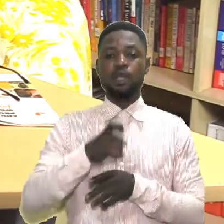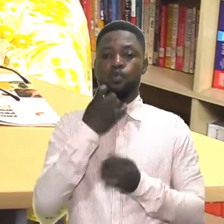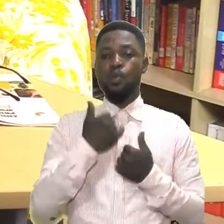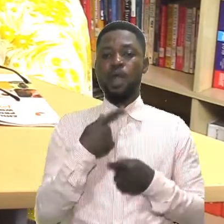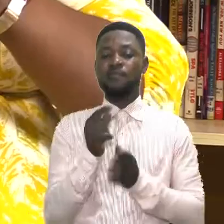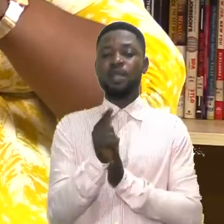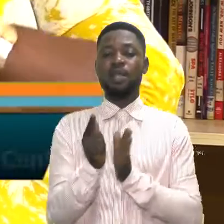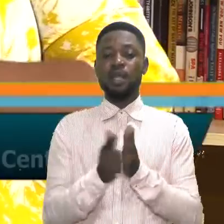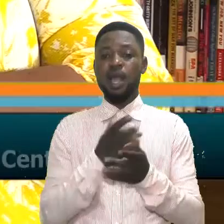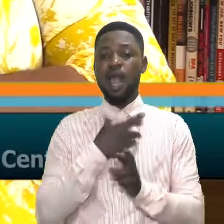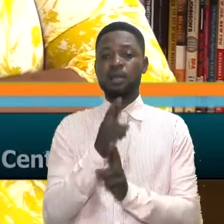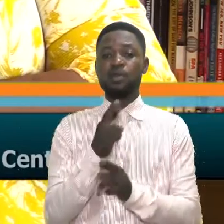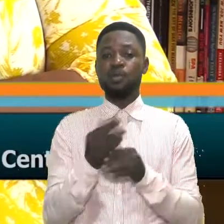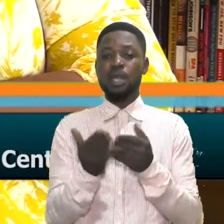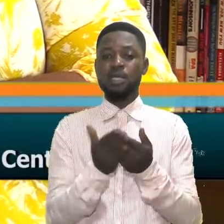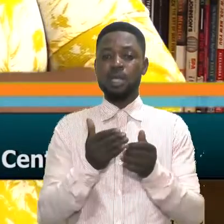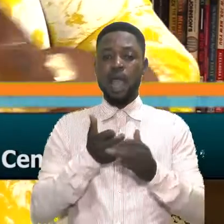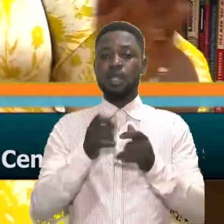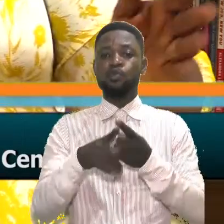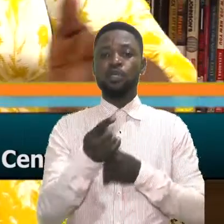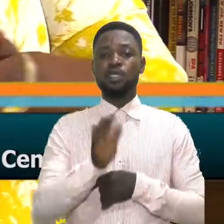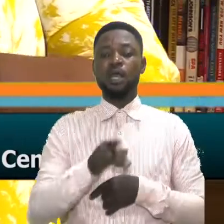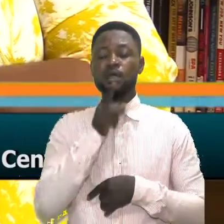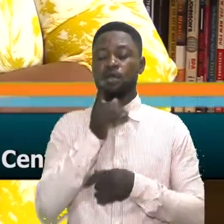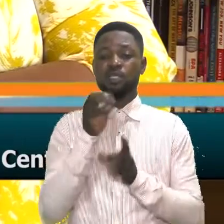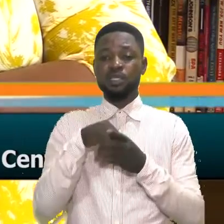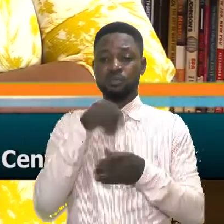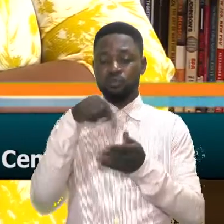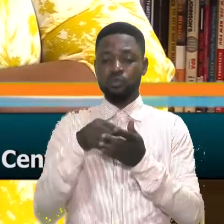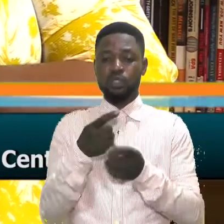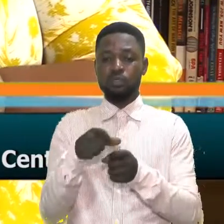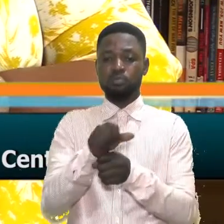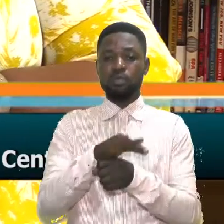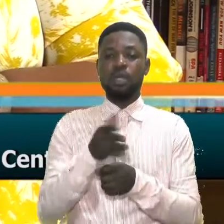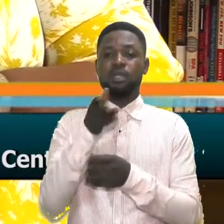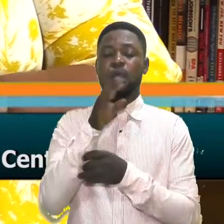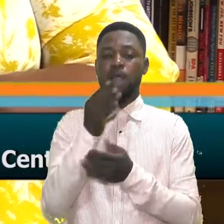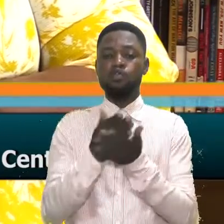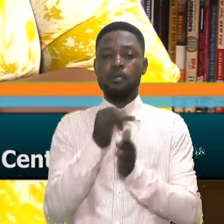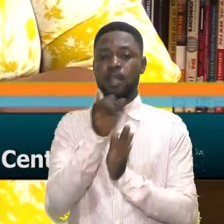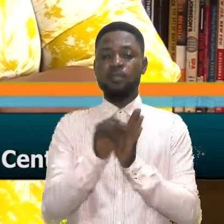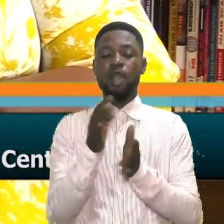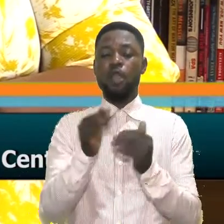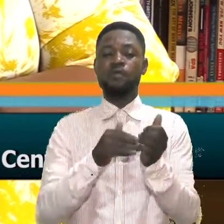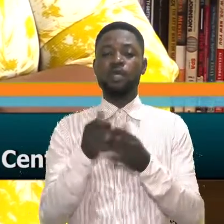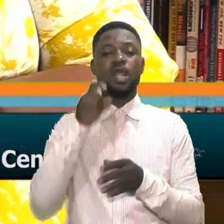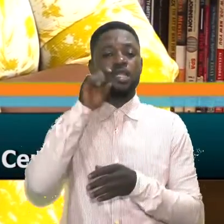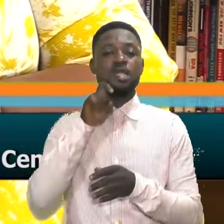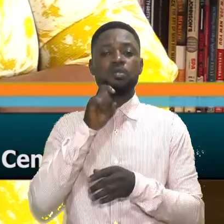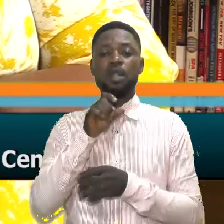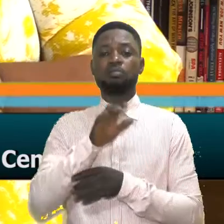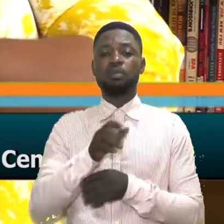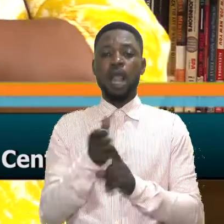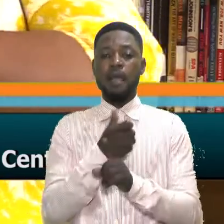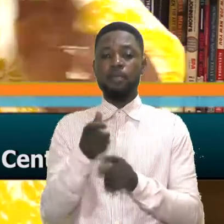child, who have legal, regular and easy access to the child. During this COVID-19 lockdown, there was an horrifying surge of cases of child